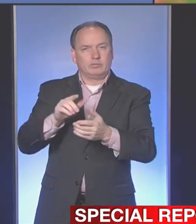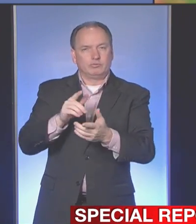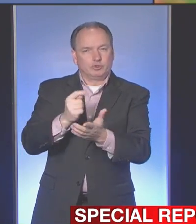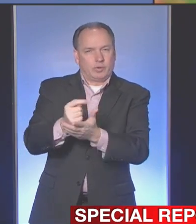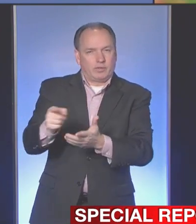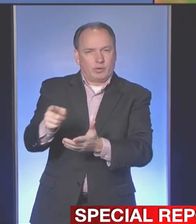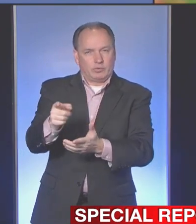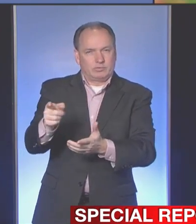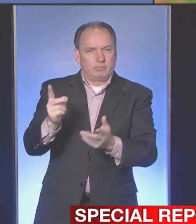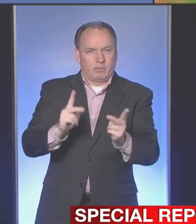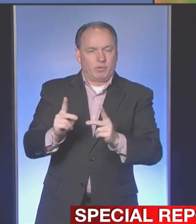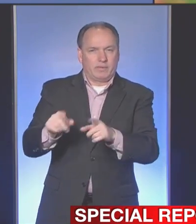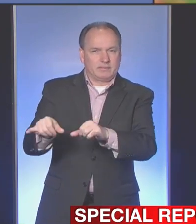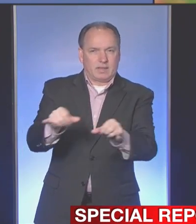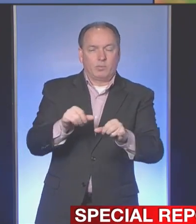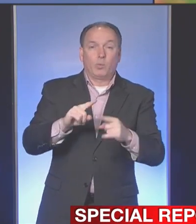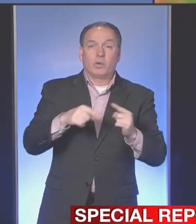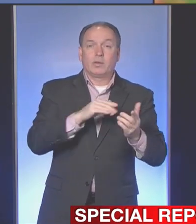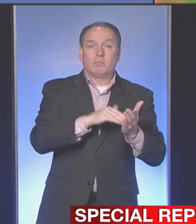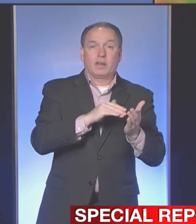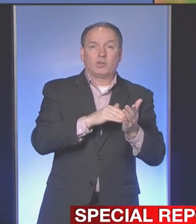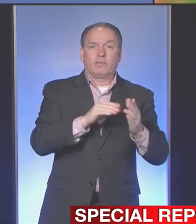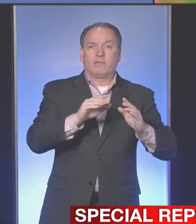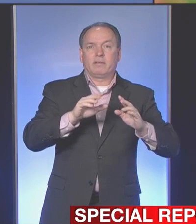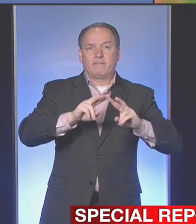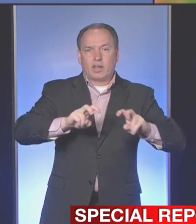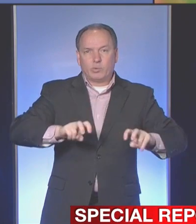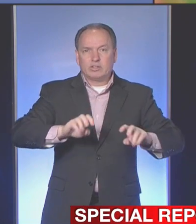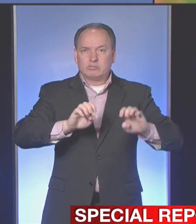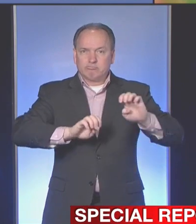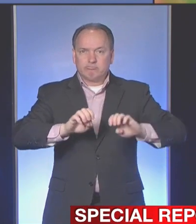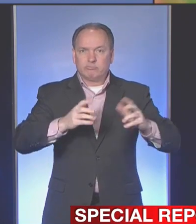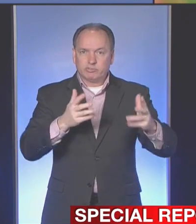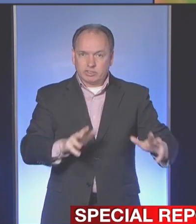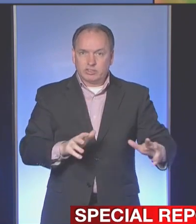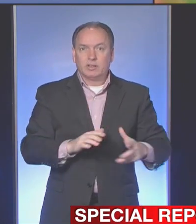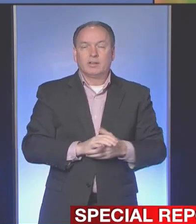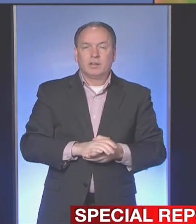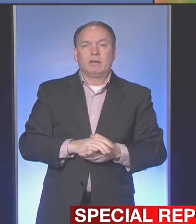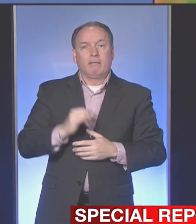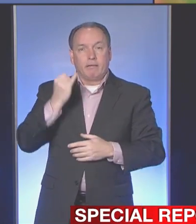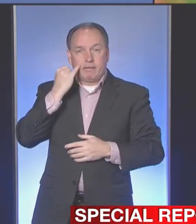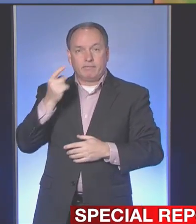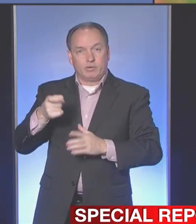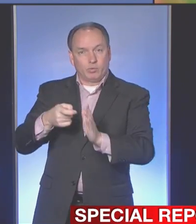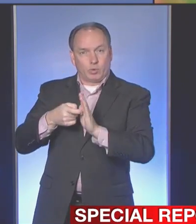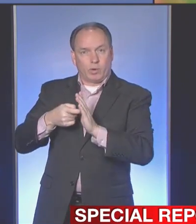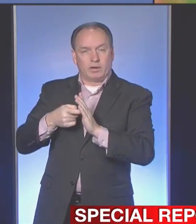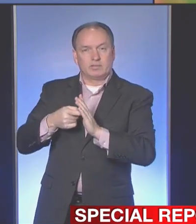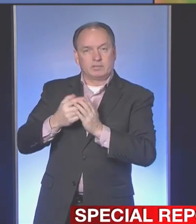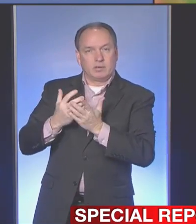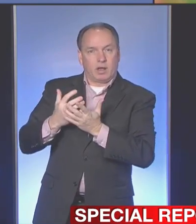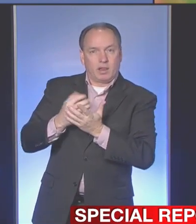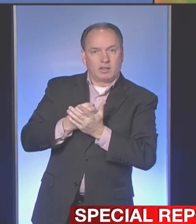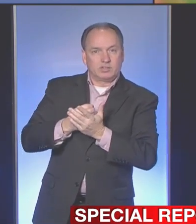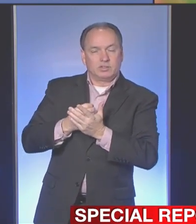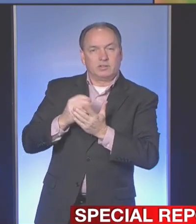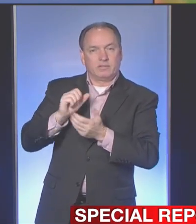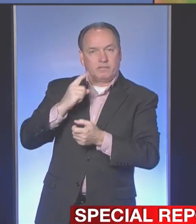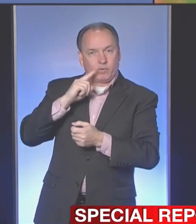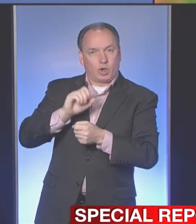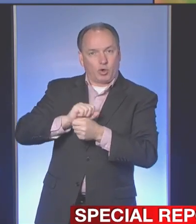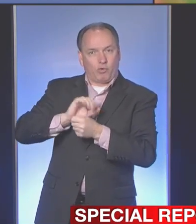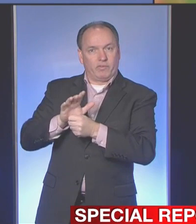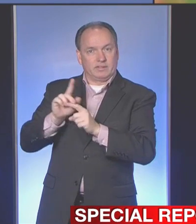When a medical evaluation is done the patient if the patient requires COVID collection we schedule